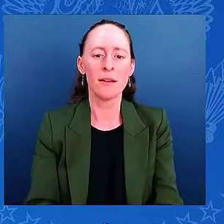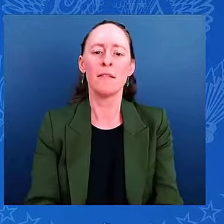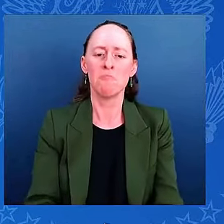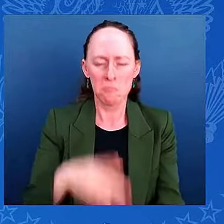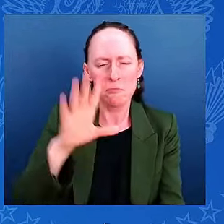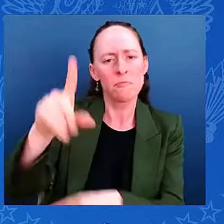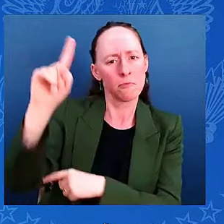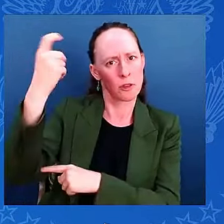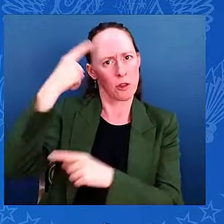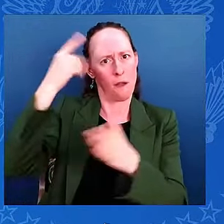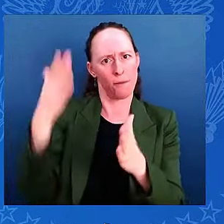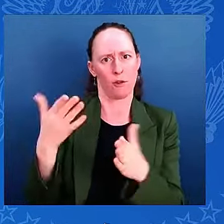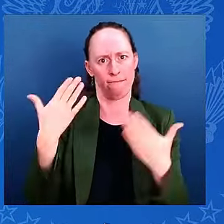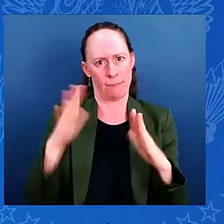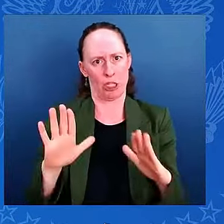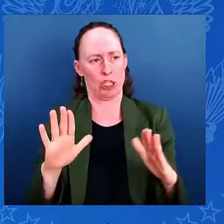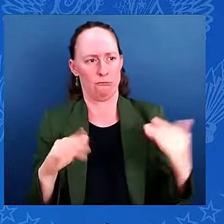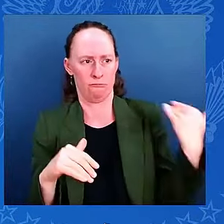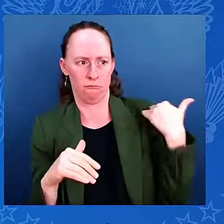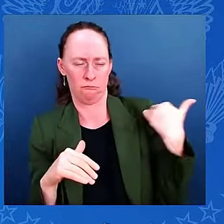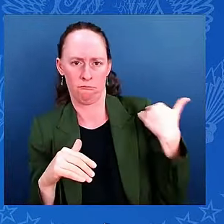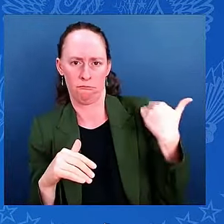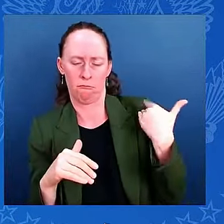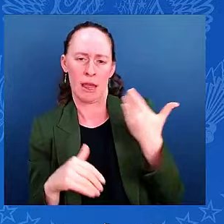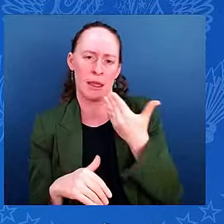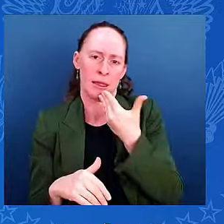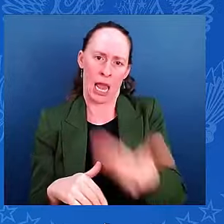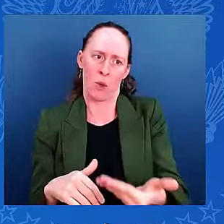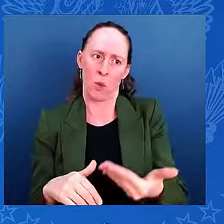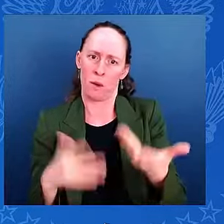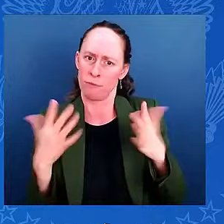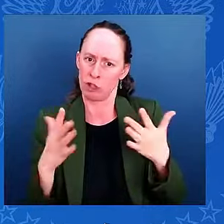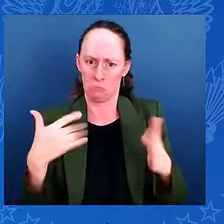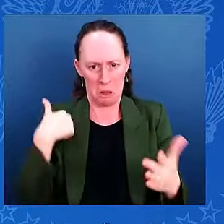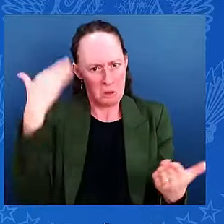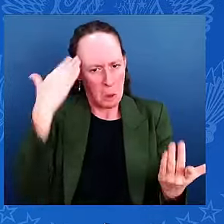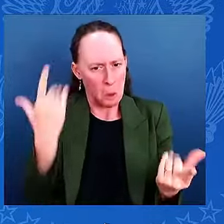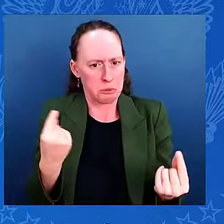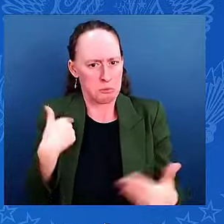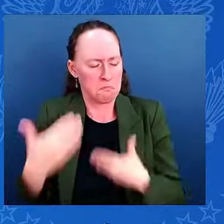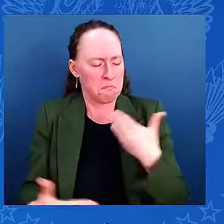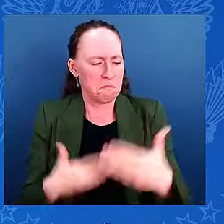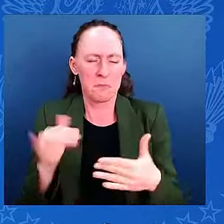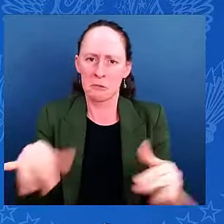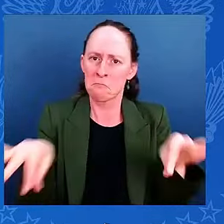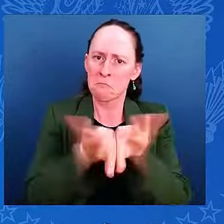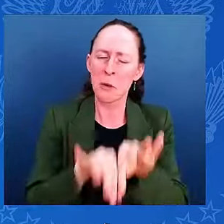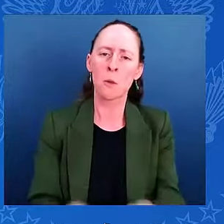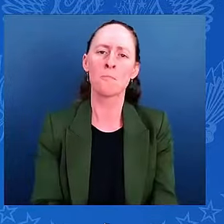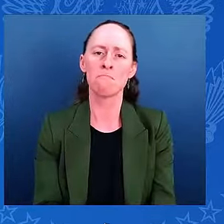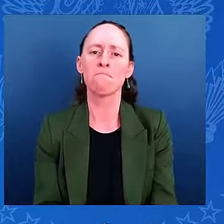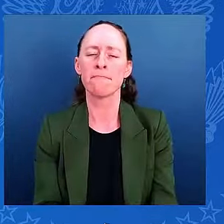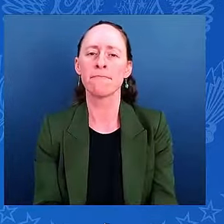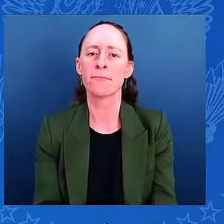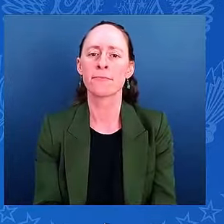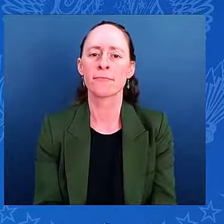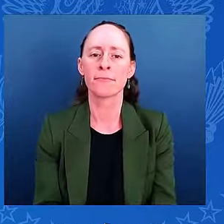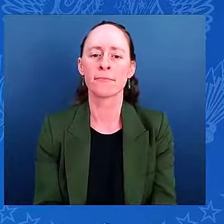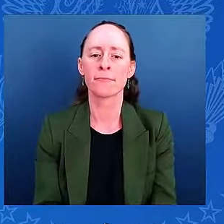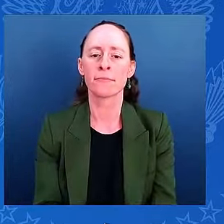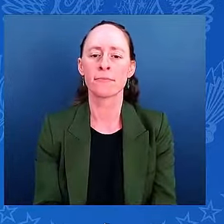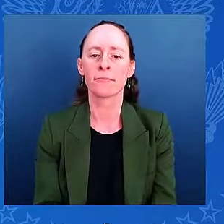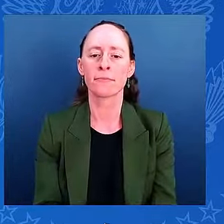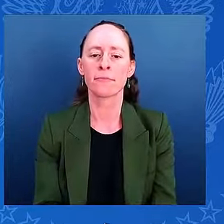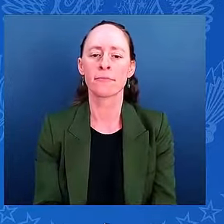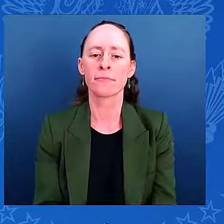I think that's important. Can you say that Florida has everything it needs for the storm? How was your call with